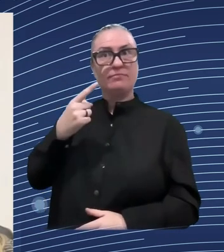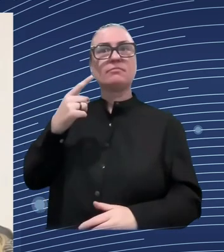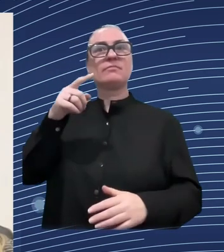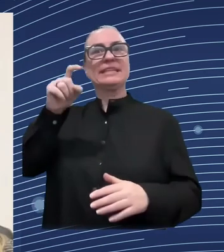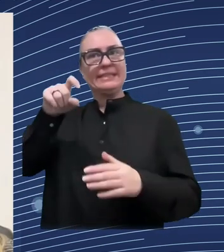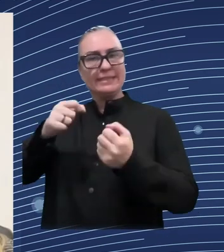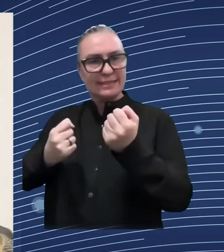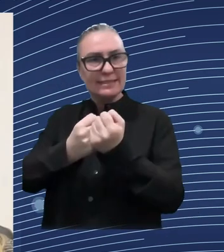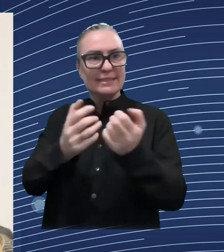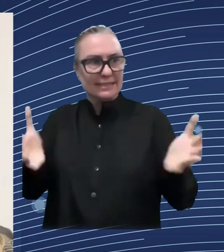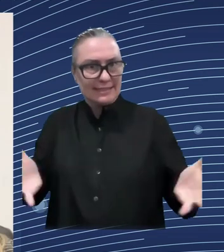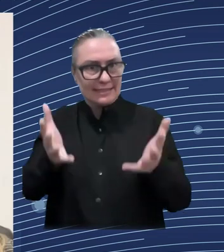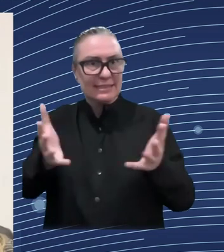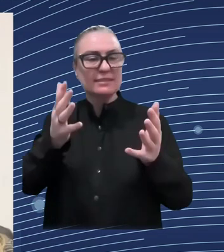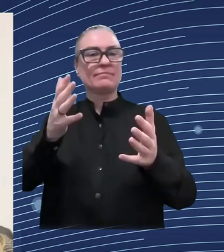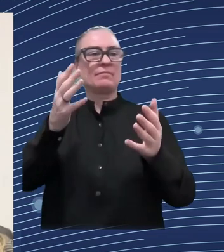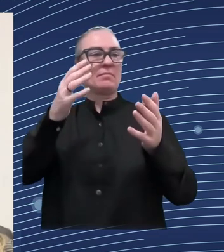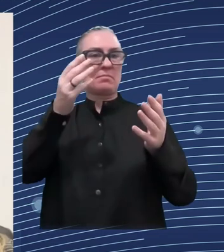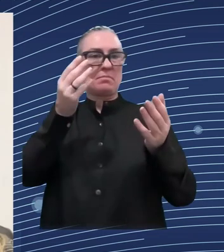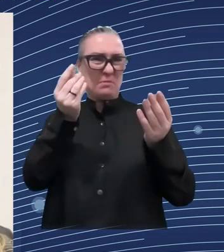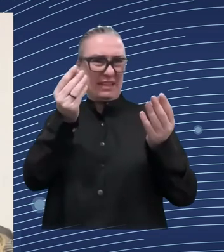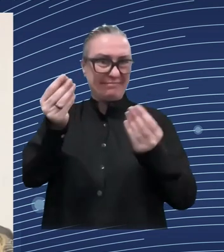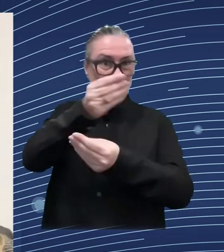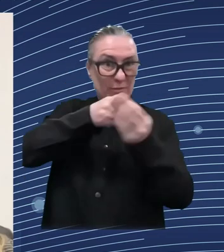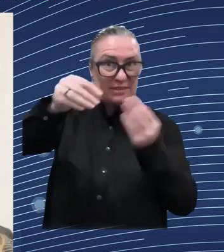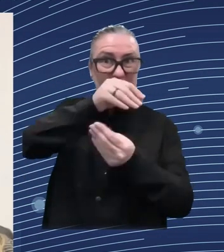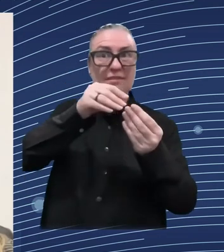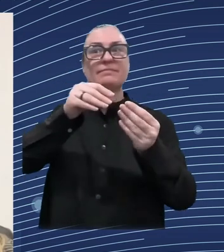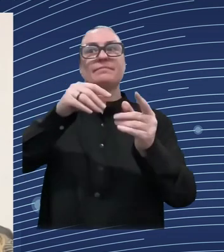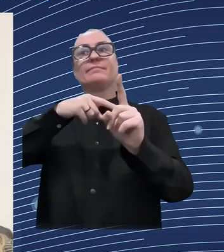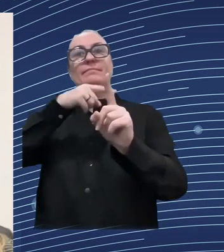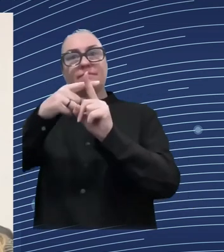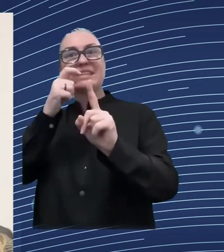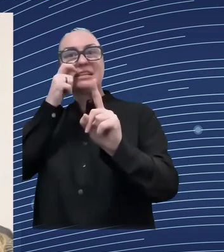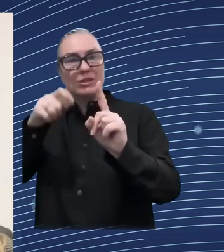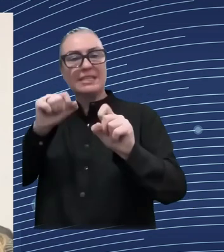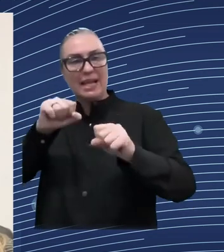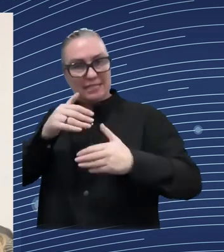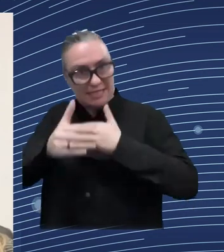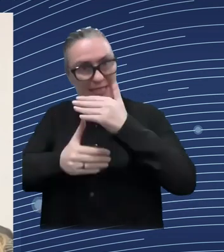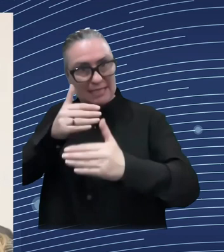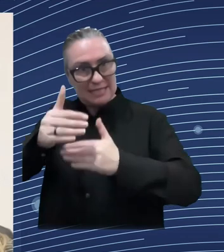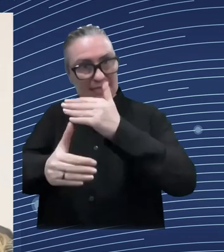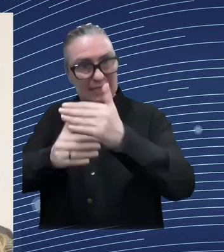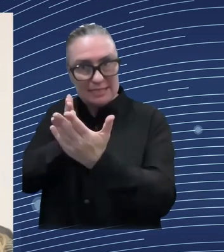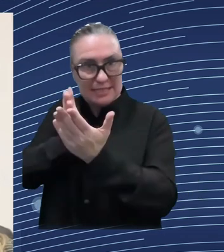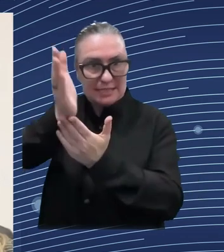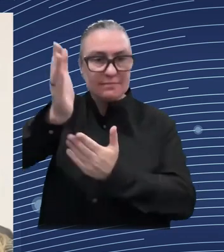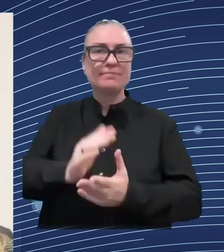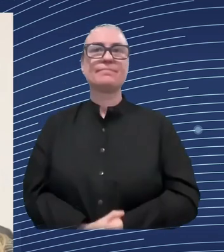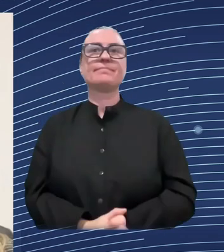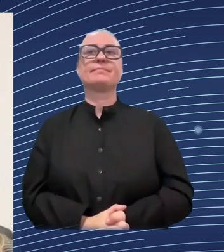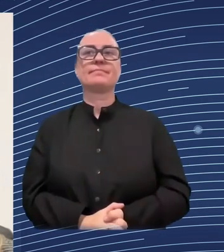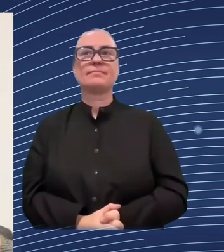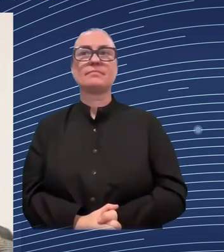capital and skills i think i think we're we're all aware of the kind of massive impact that the war has had on um on human capital